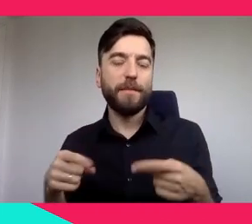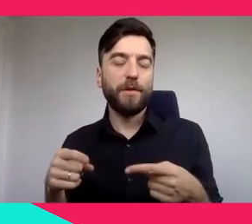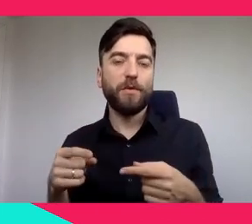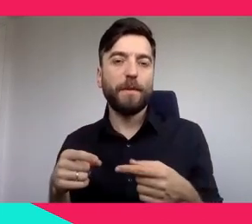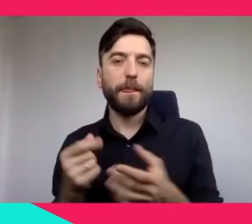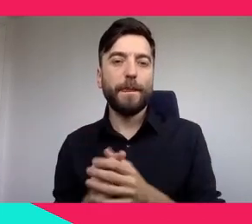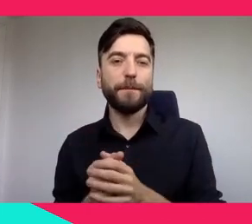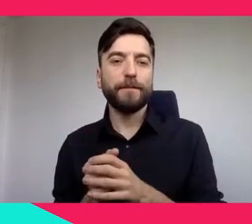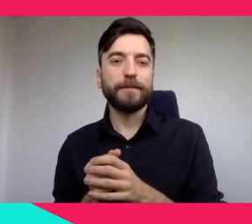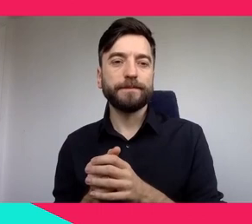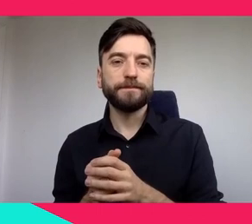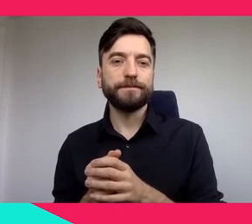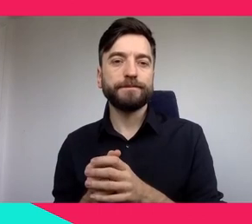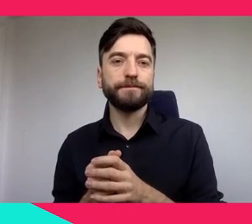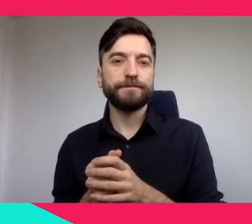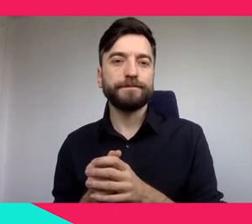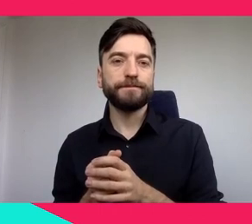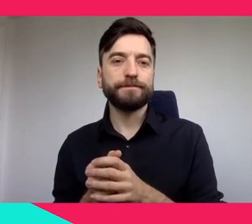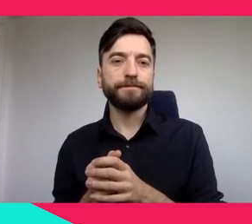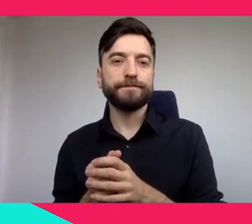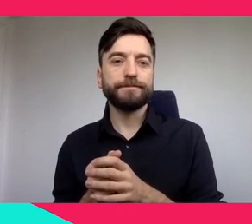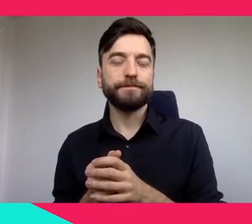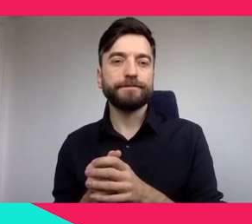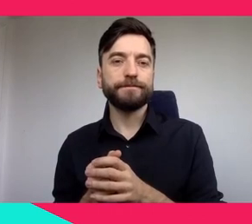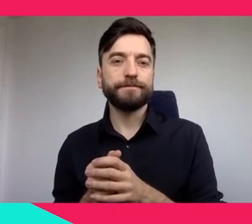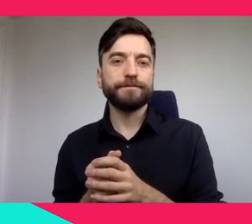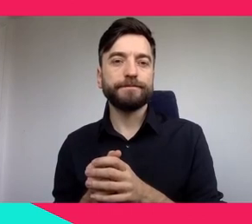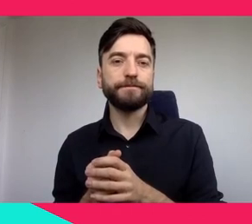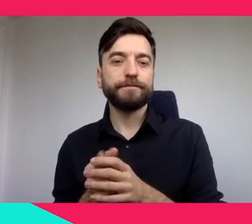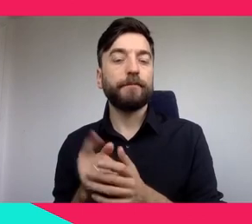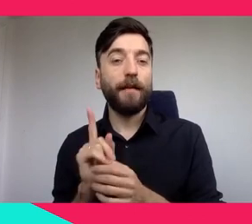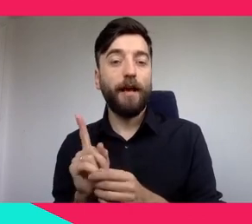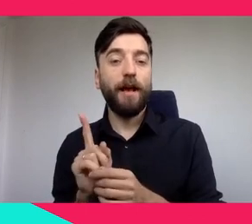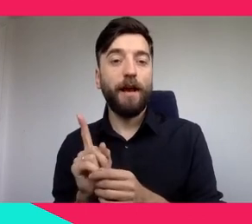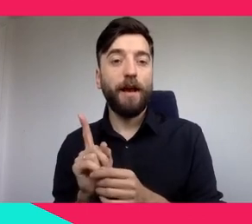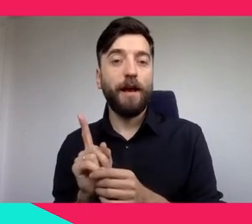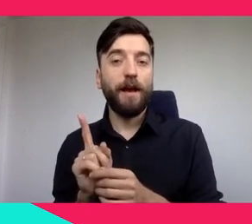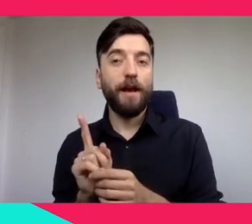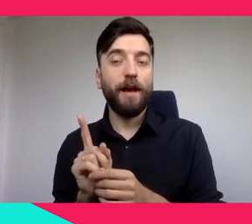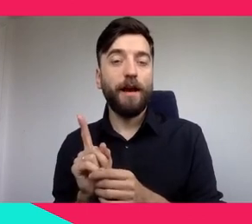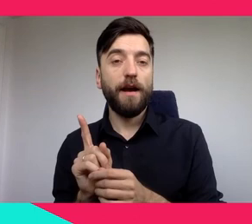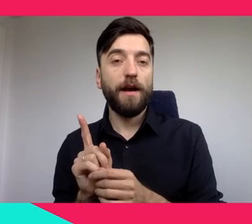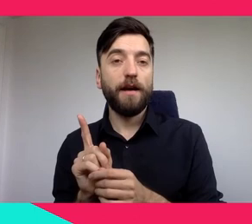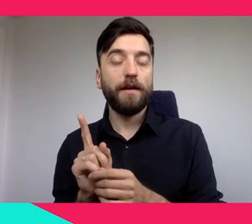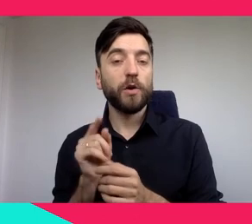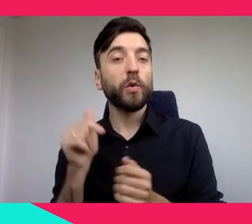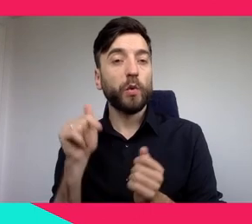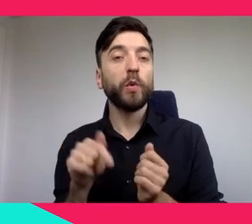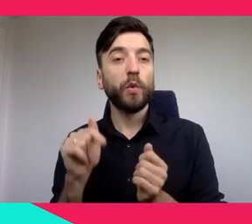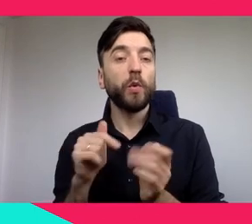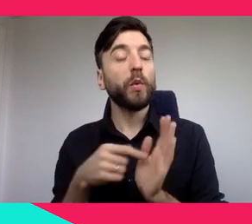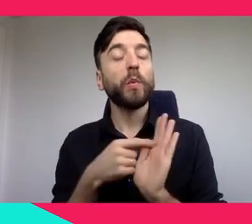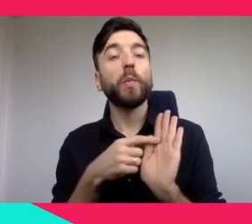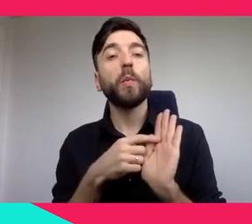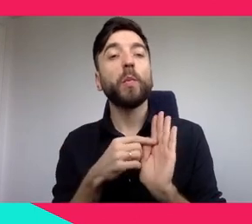Museum or the FIS Center. The NME definitely shares knowledge to emotion, as it is